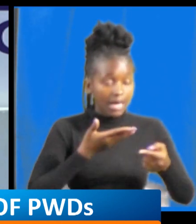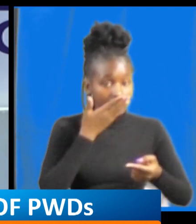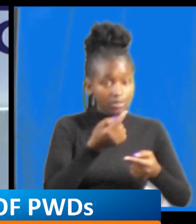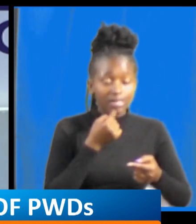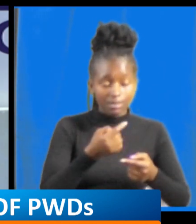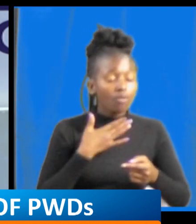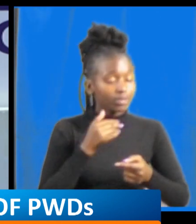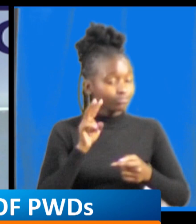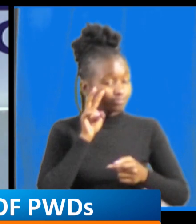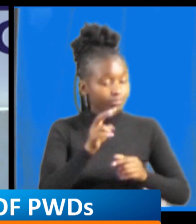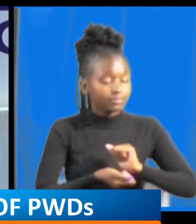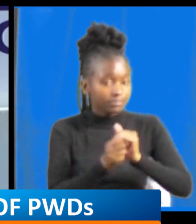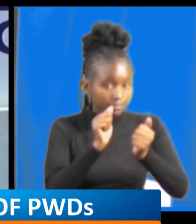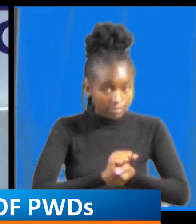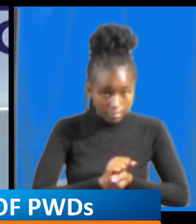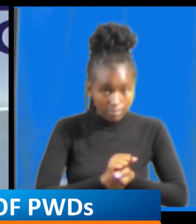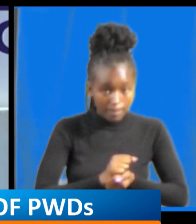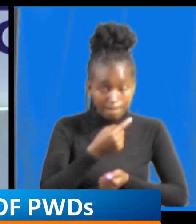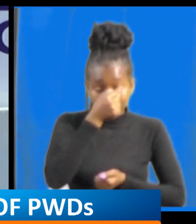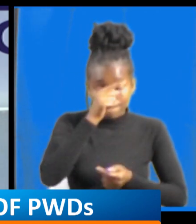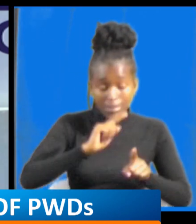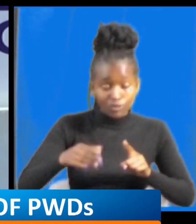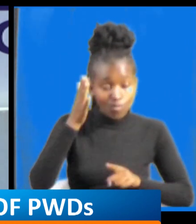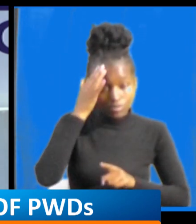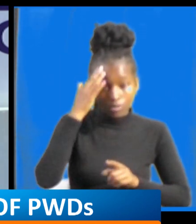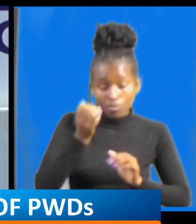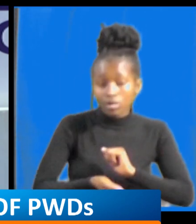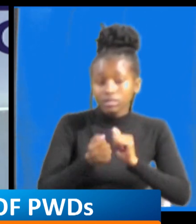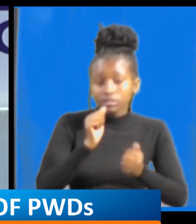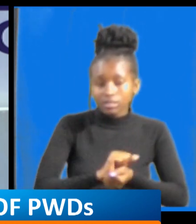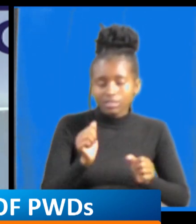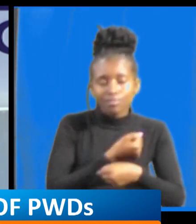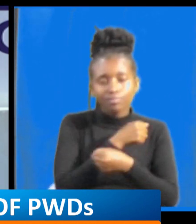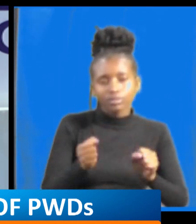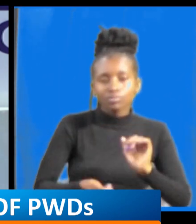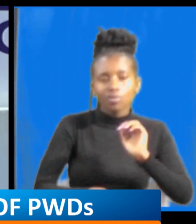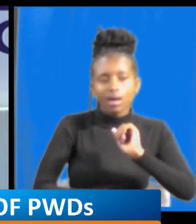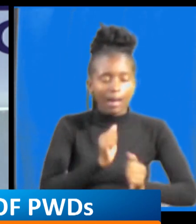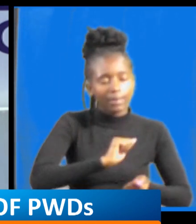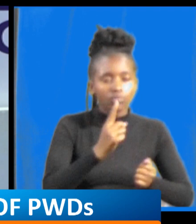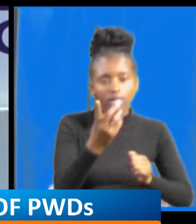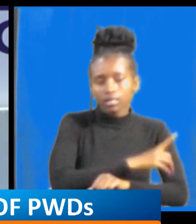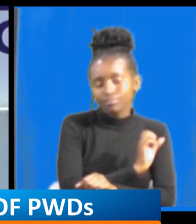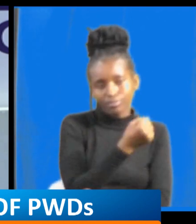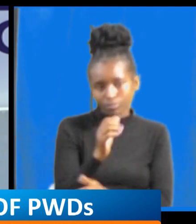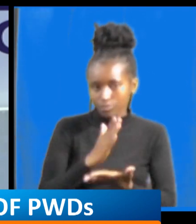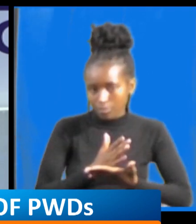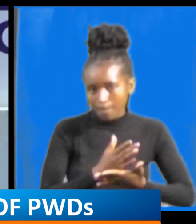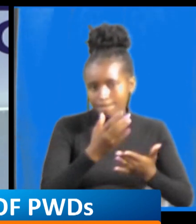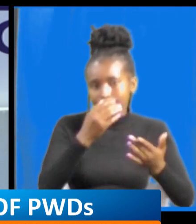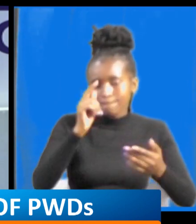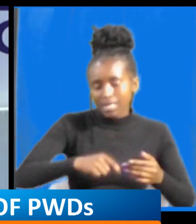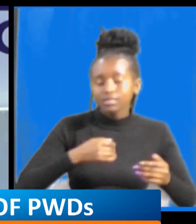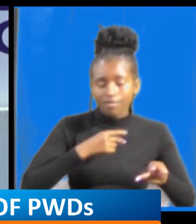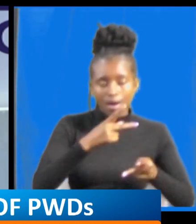like a change it cannot be changed on a day it there's a process